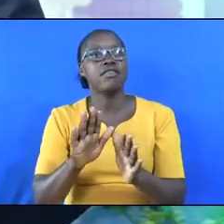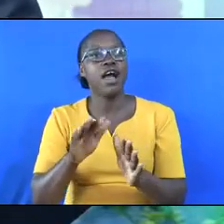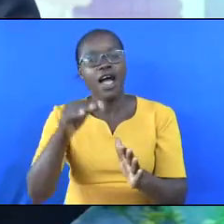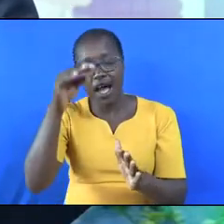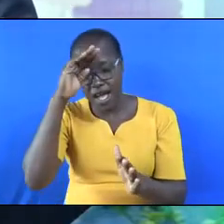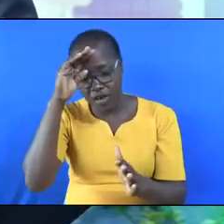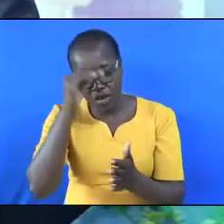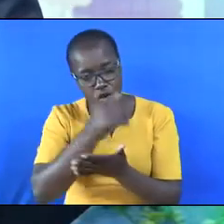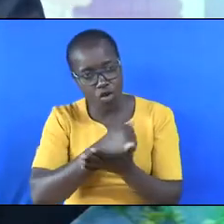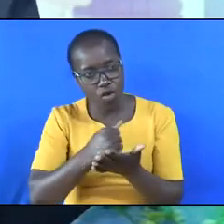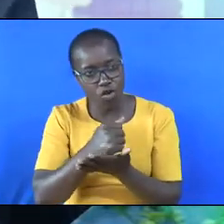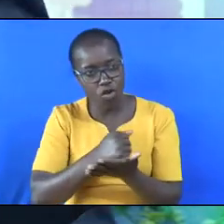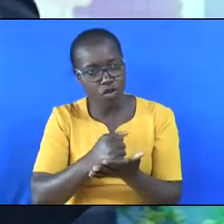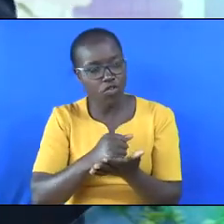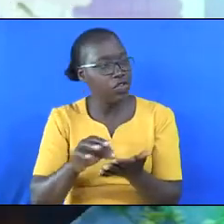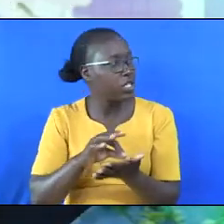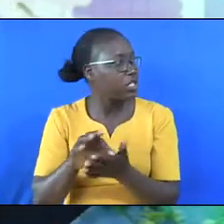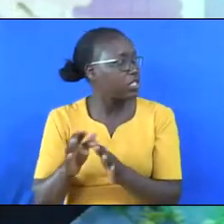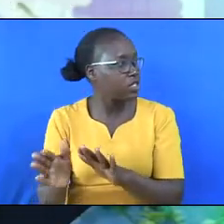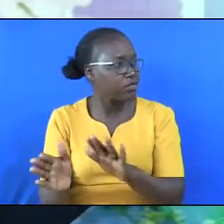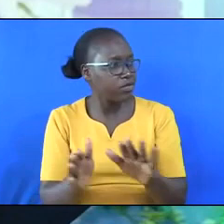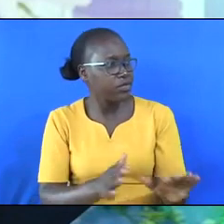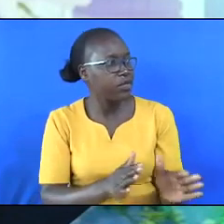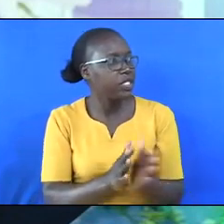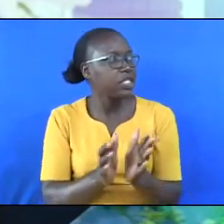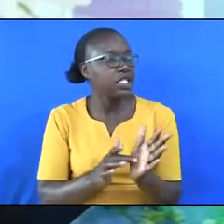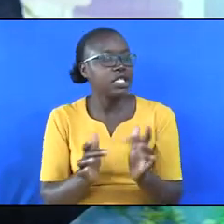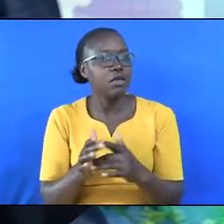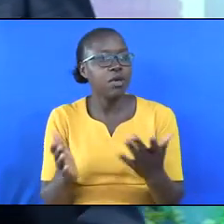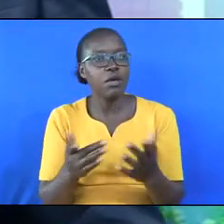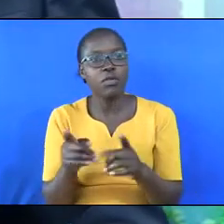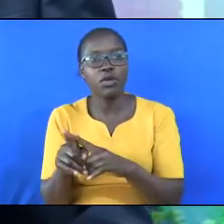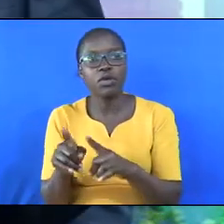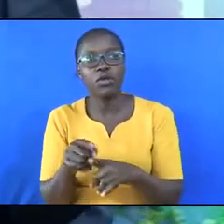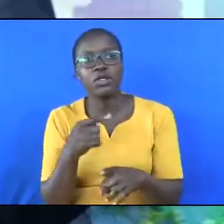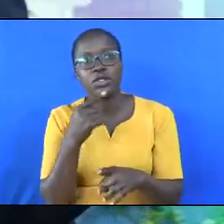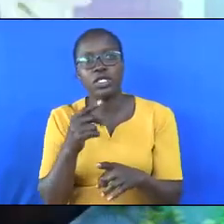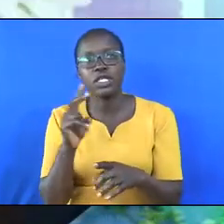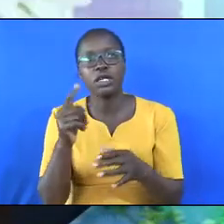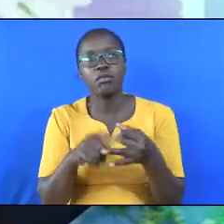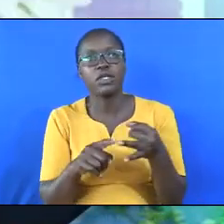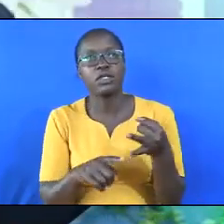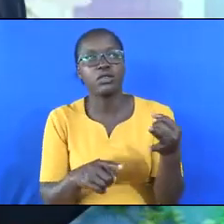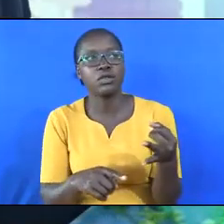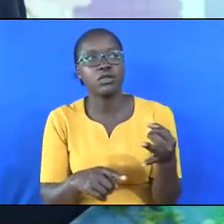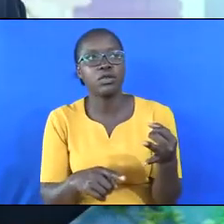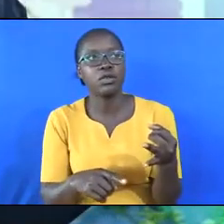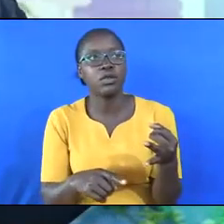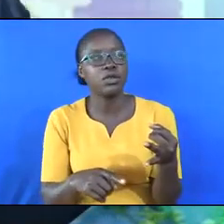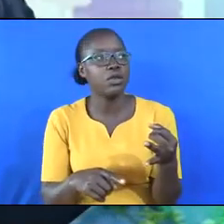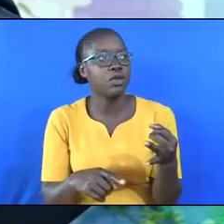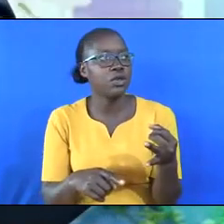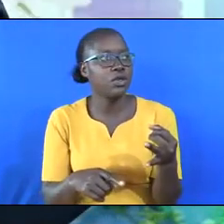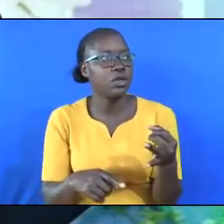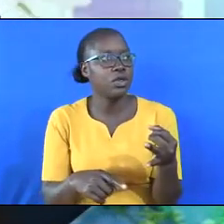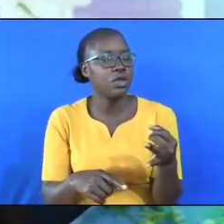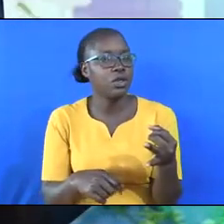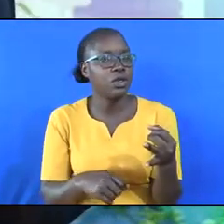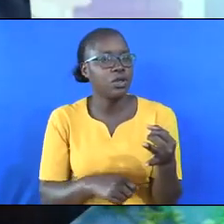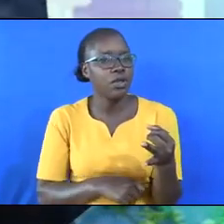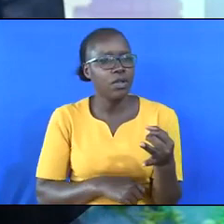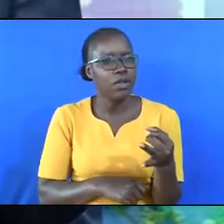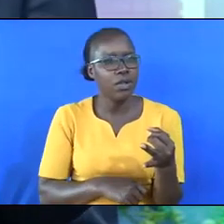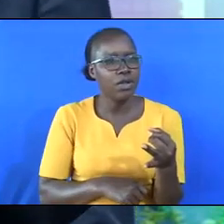tea alone. The Bible also says the second item that we need to avoid drugs and tobacco.